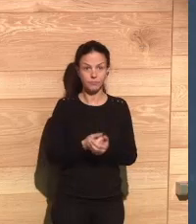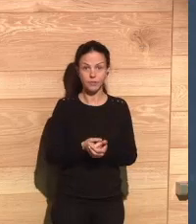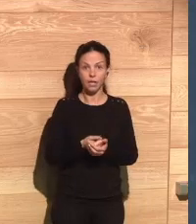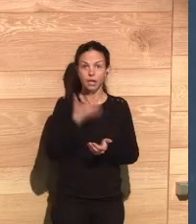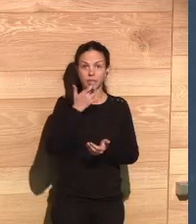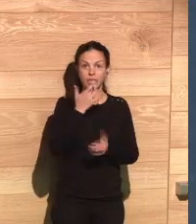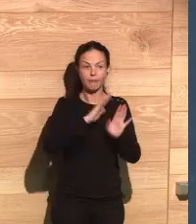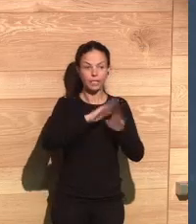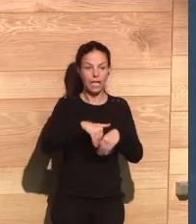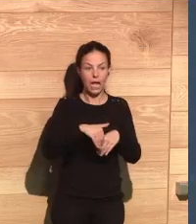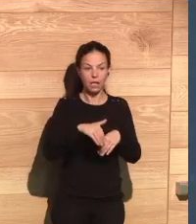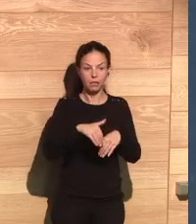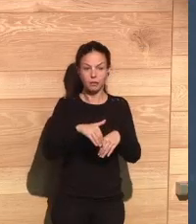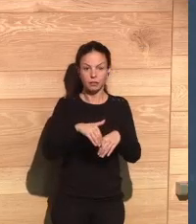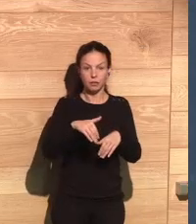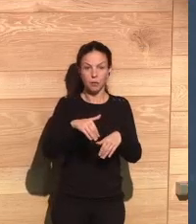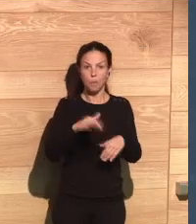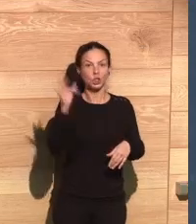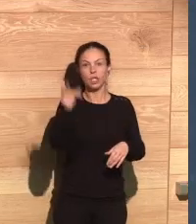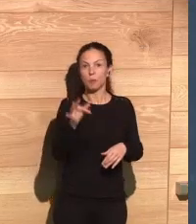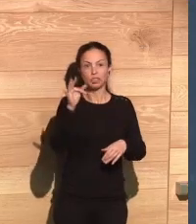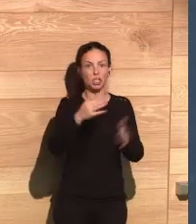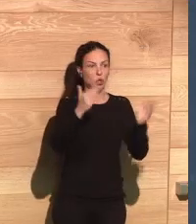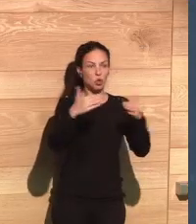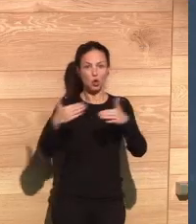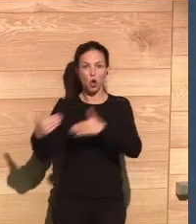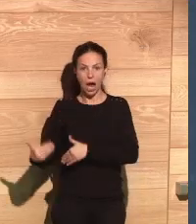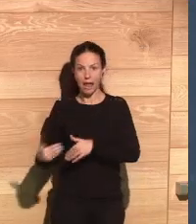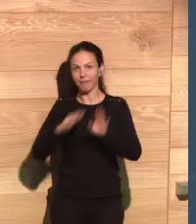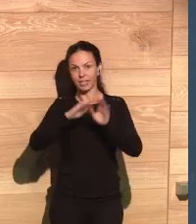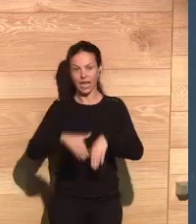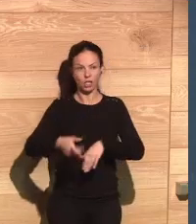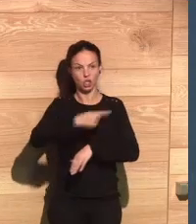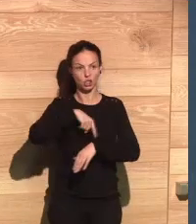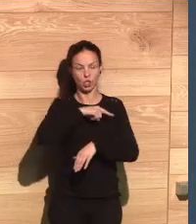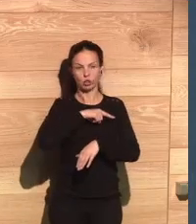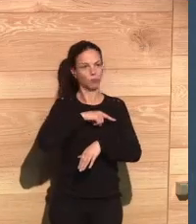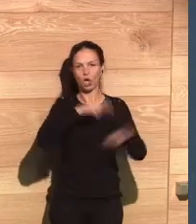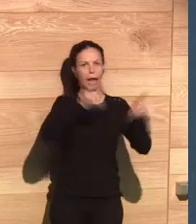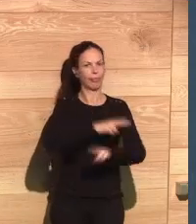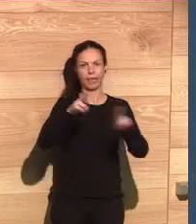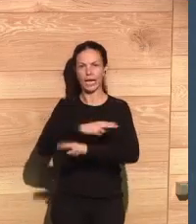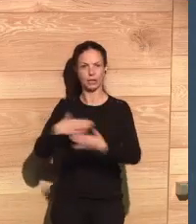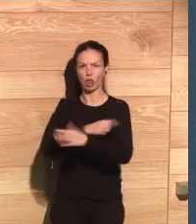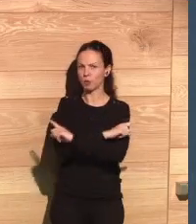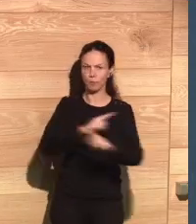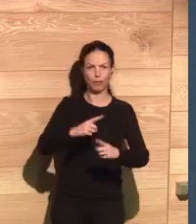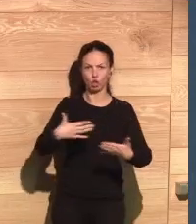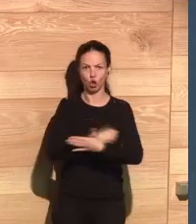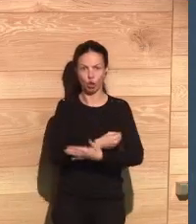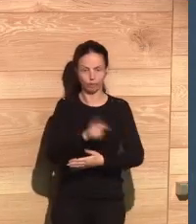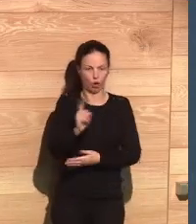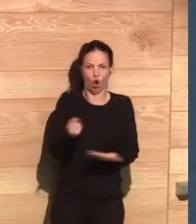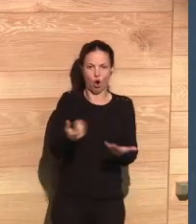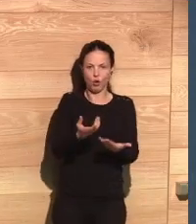would be easy for all of us sitting here to just say, let's just ban targeting altogether. But in fact, we all experience this as a good in many instances,